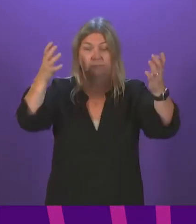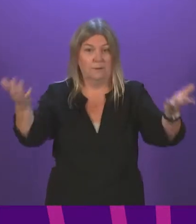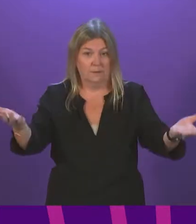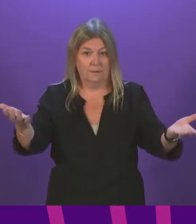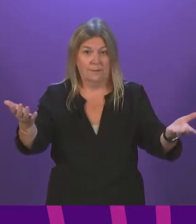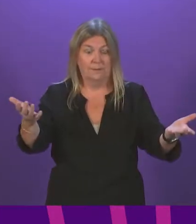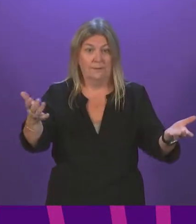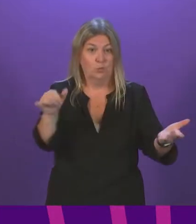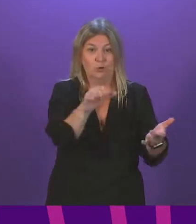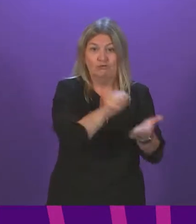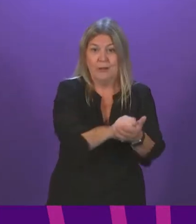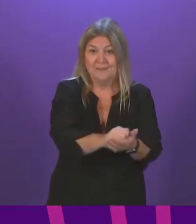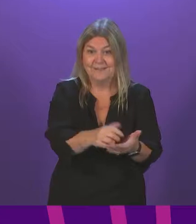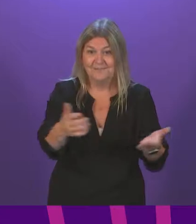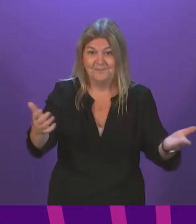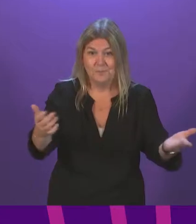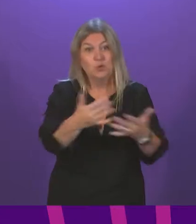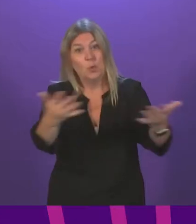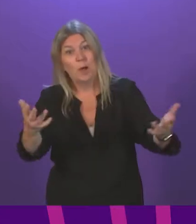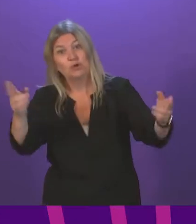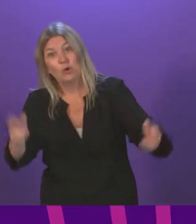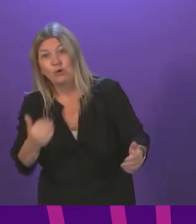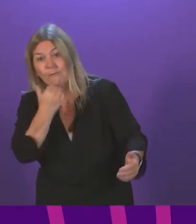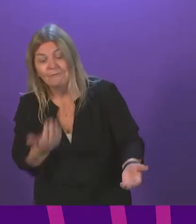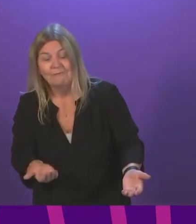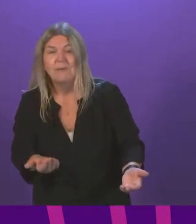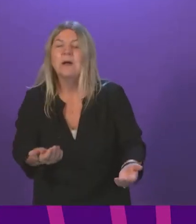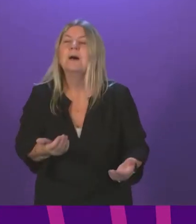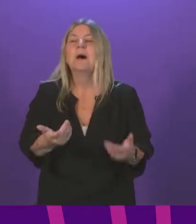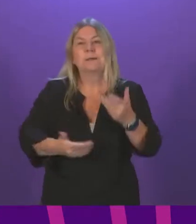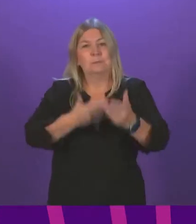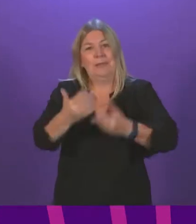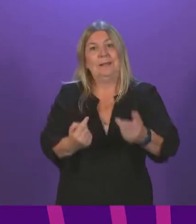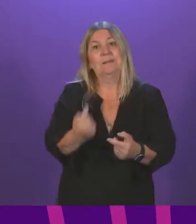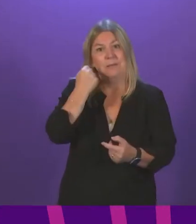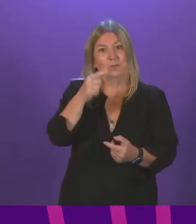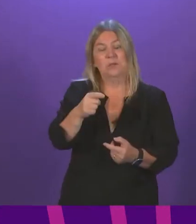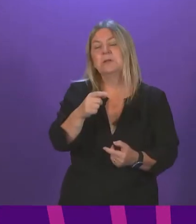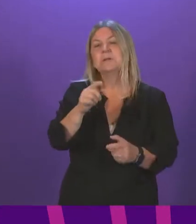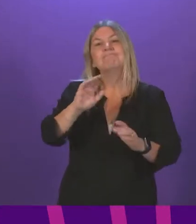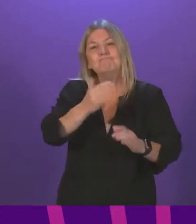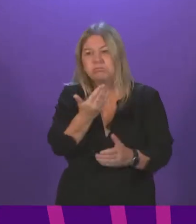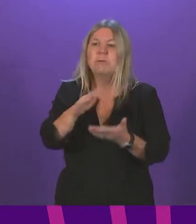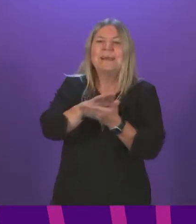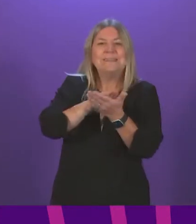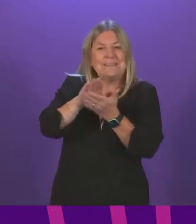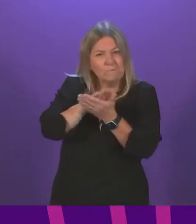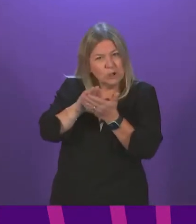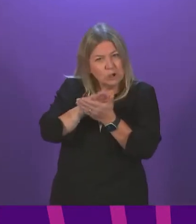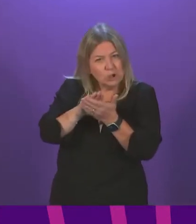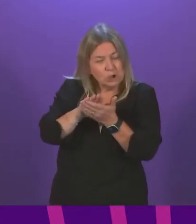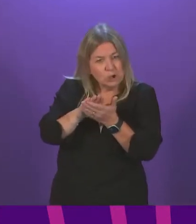explained in my response to Douglas Ross last week, that we don't have a definition that essentially